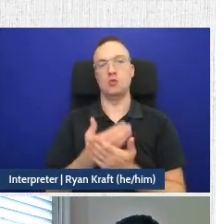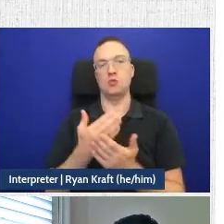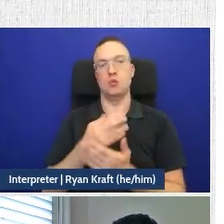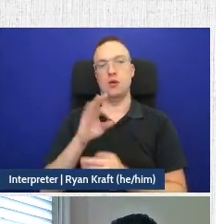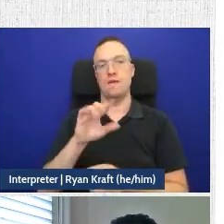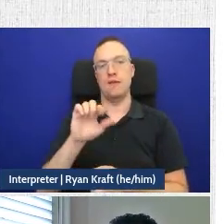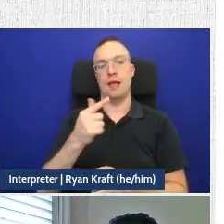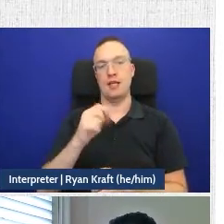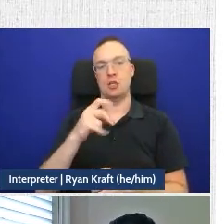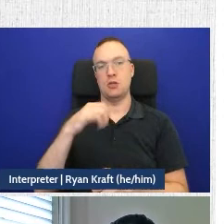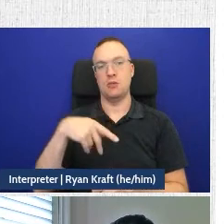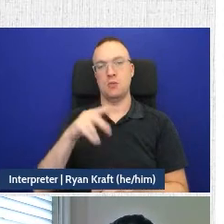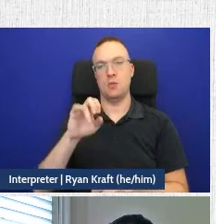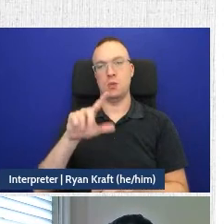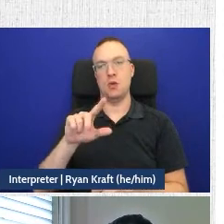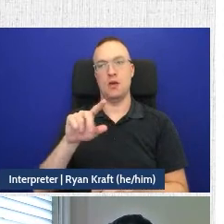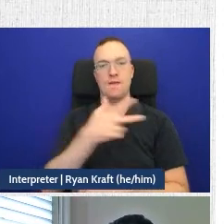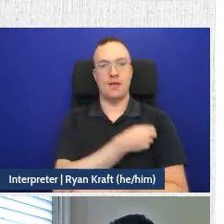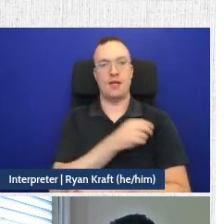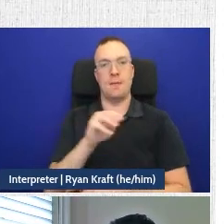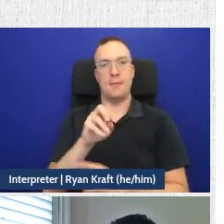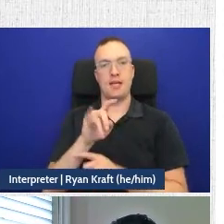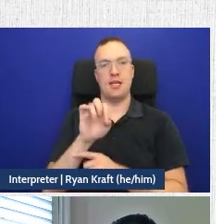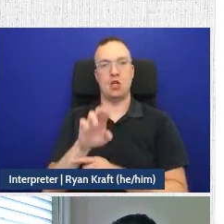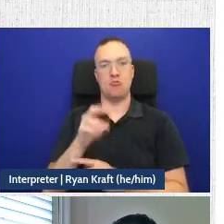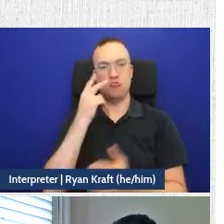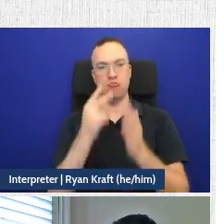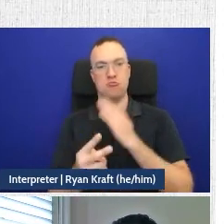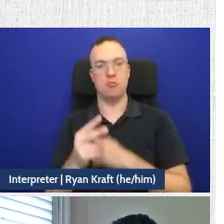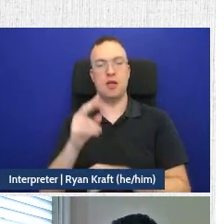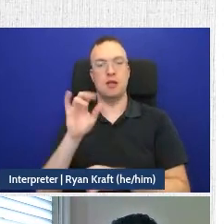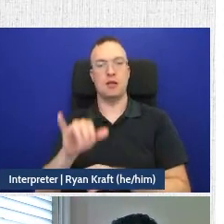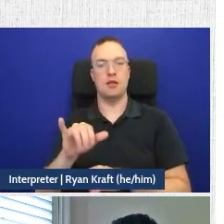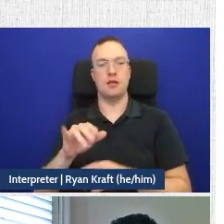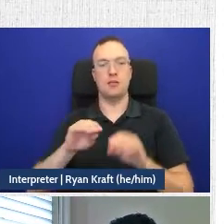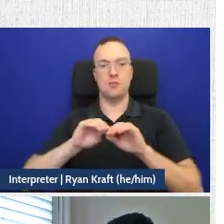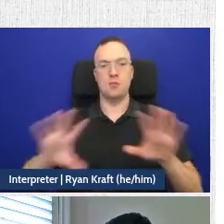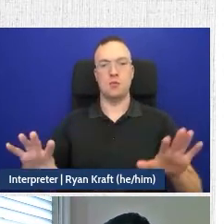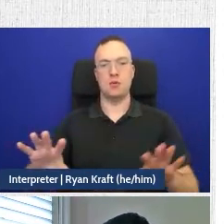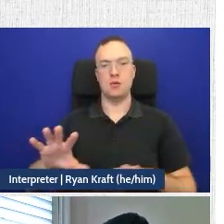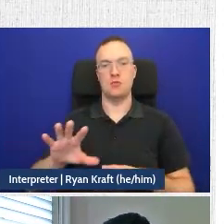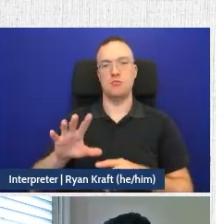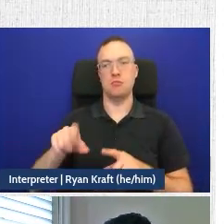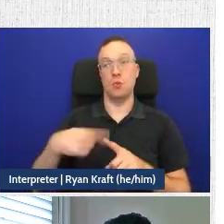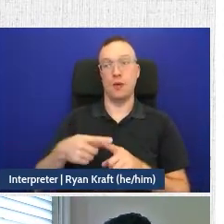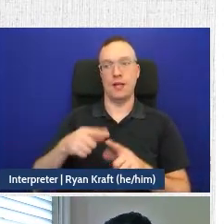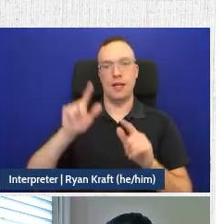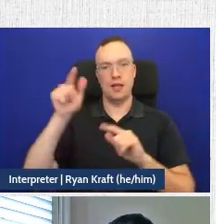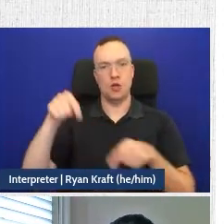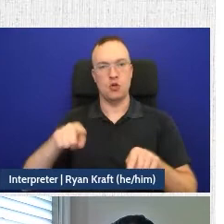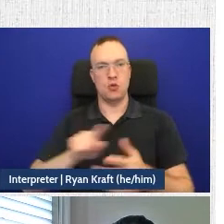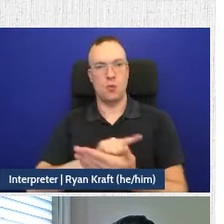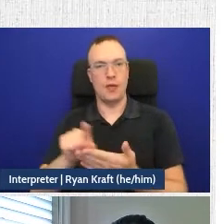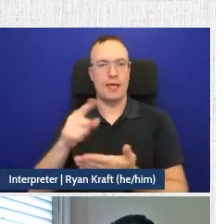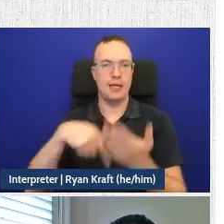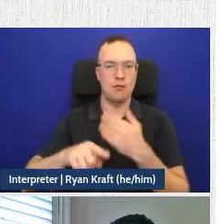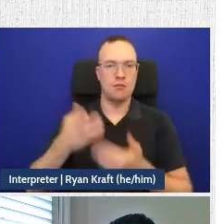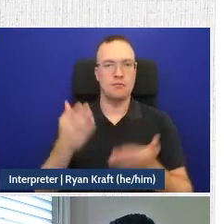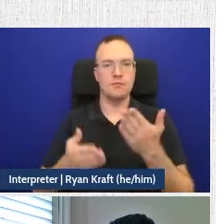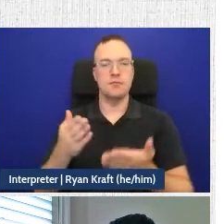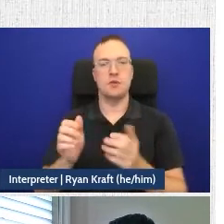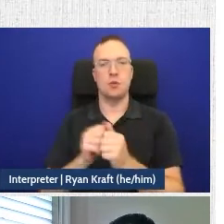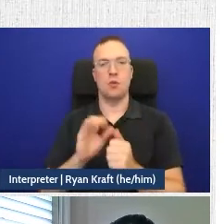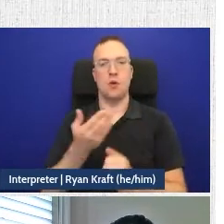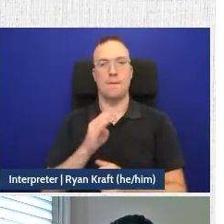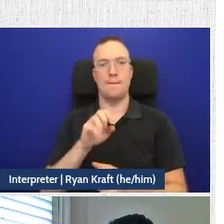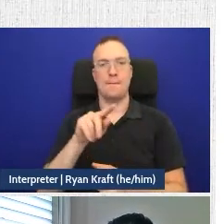Vaccine Mediator. We are currently anticipating Vaccine Mediator to be released at some point either later this week or next week with our beta iteration.